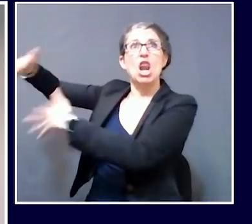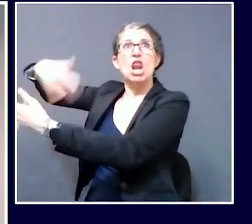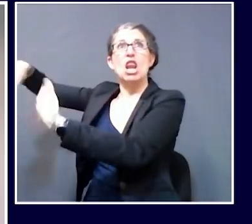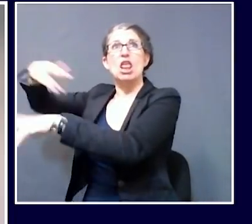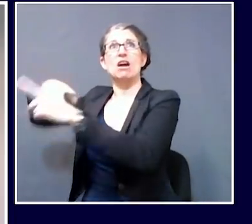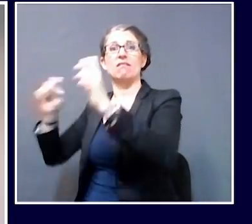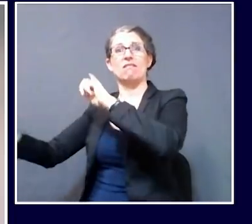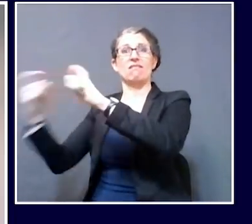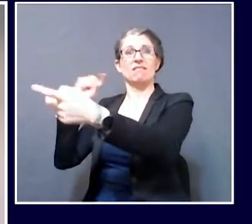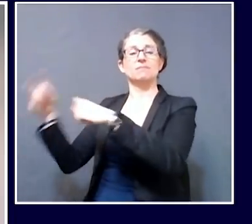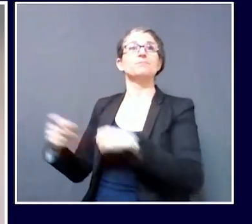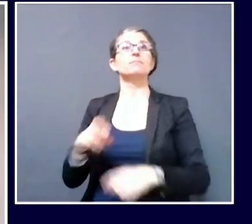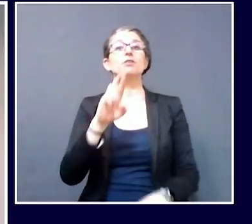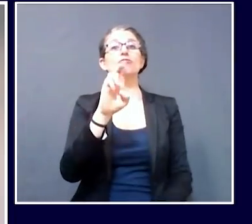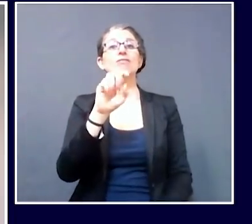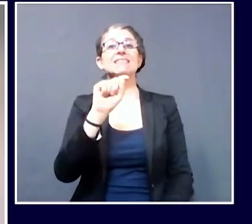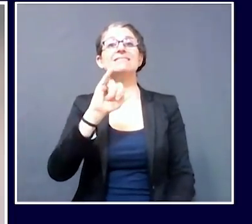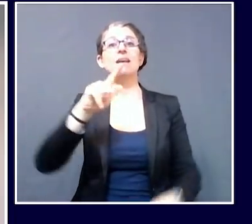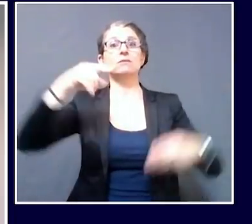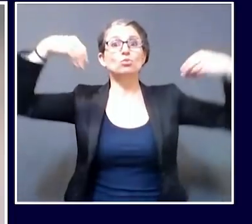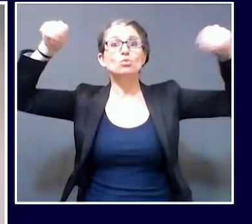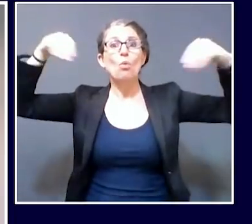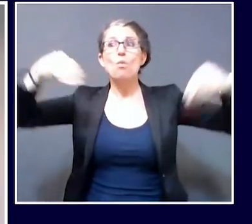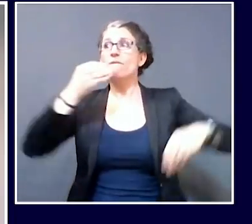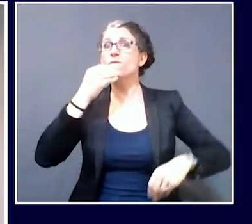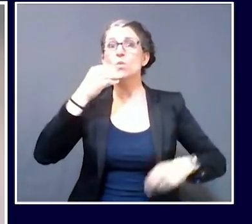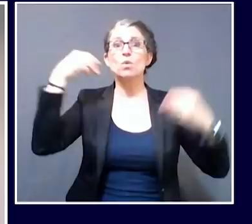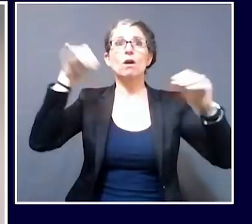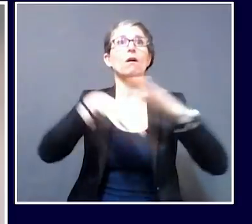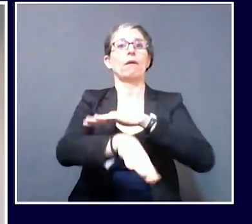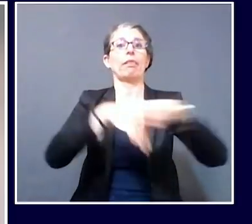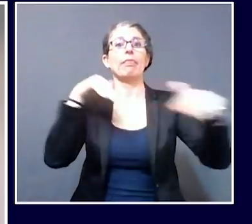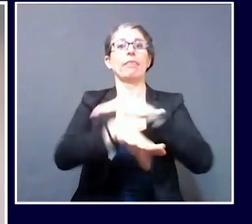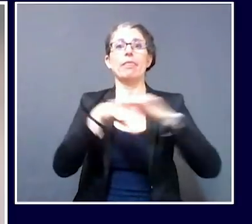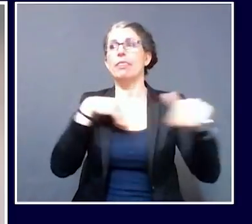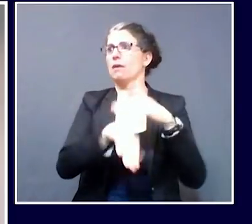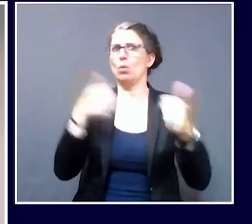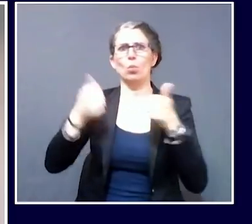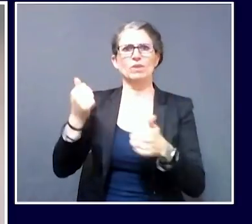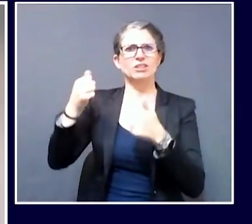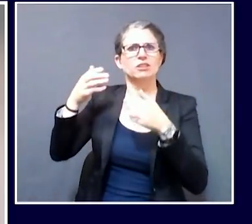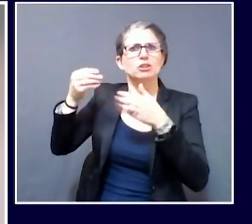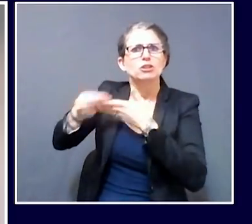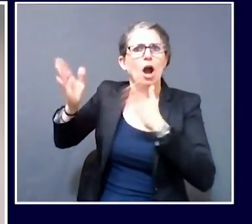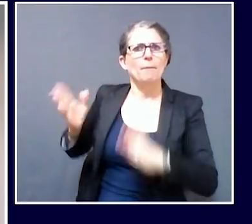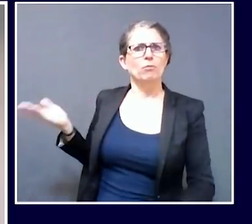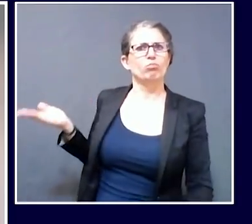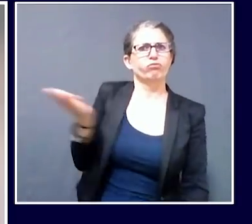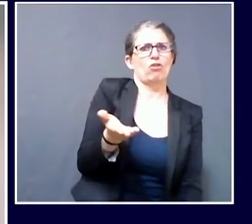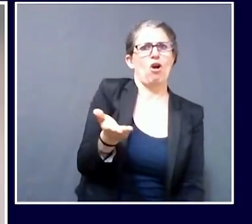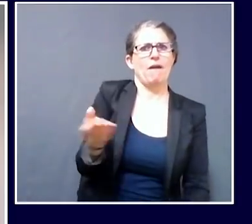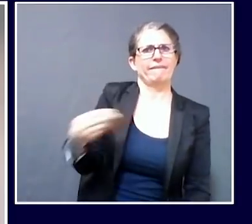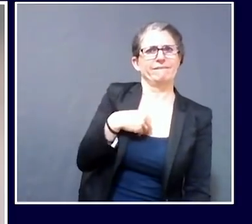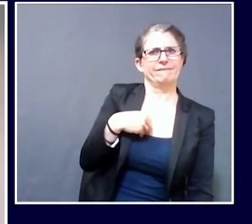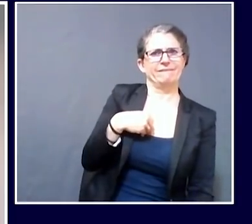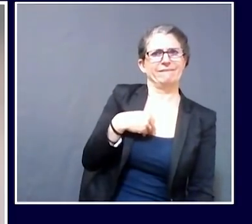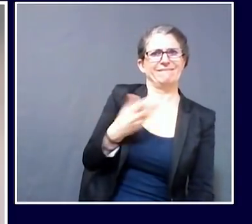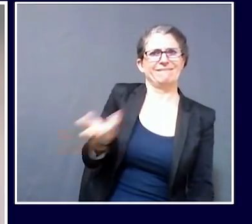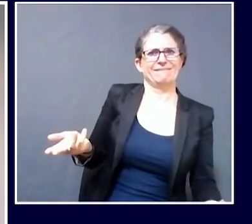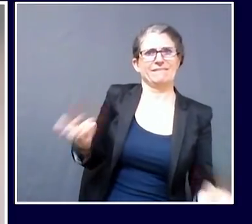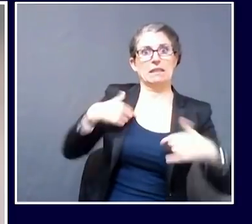trace down to where the outbreak may have been introduced and what the sites of transmission were is increasingly difficult.